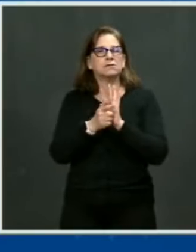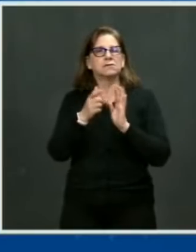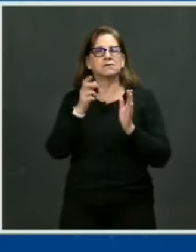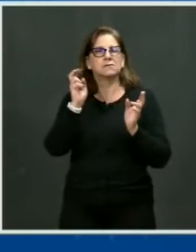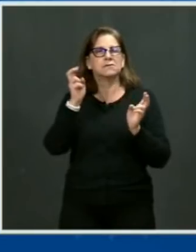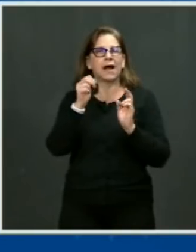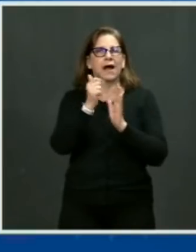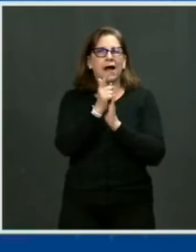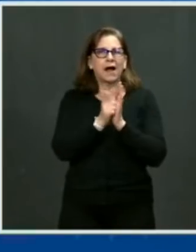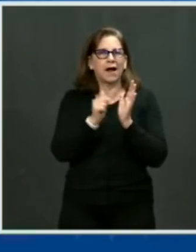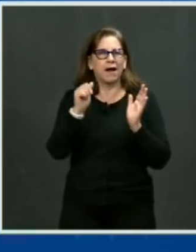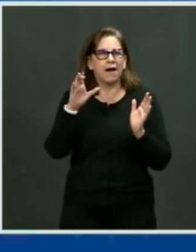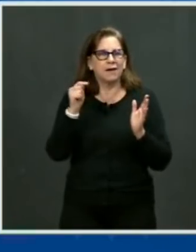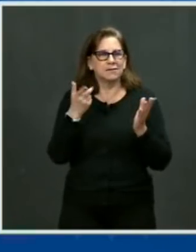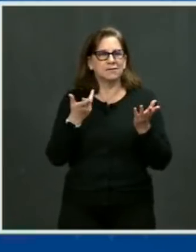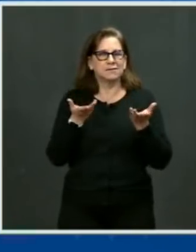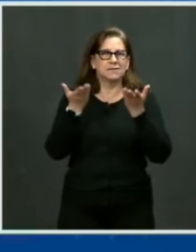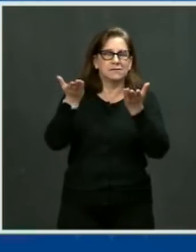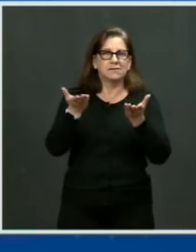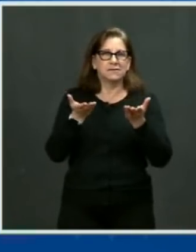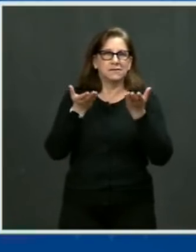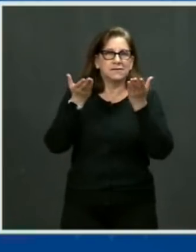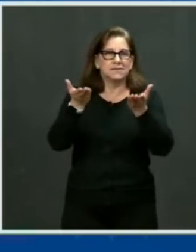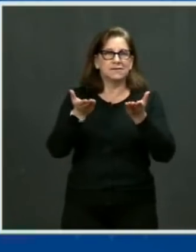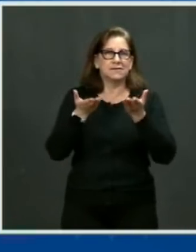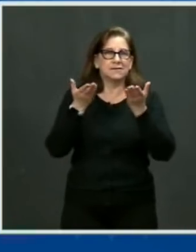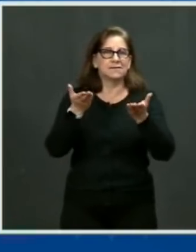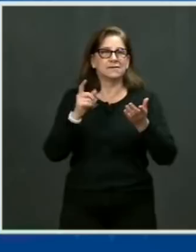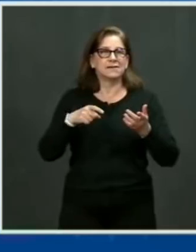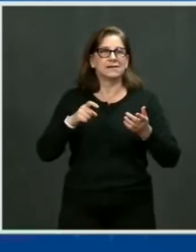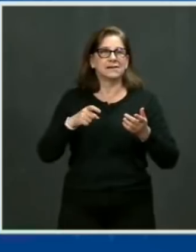If, in fact, a stay-away order,